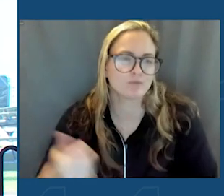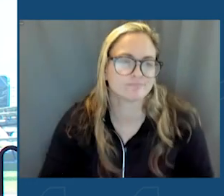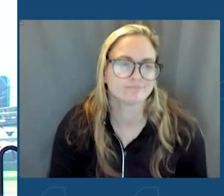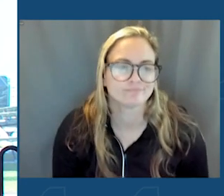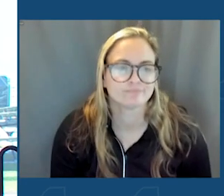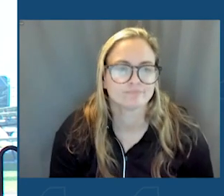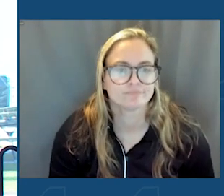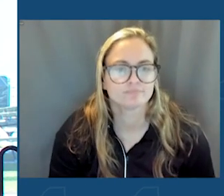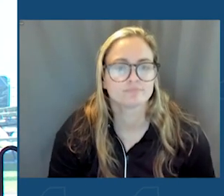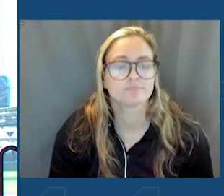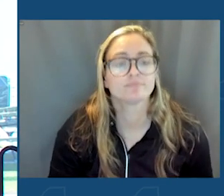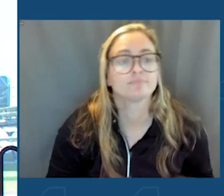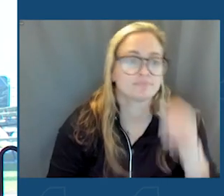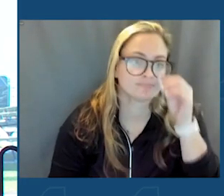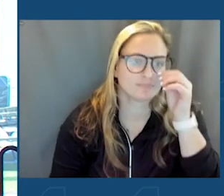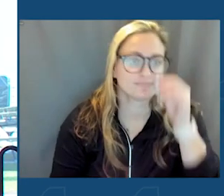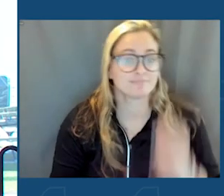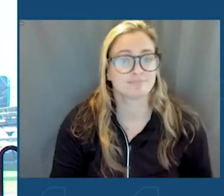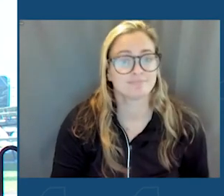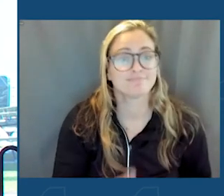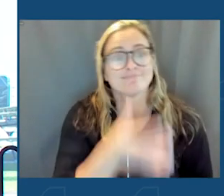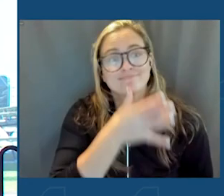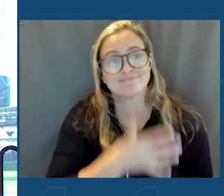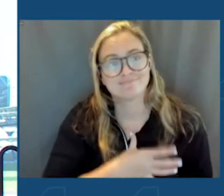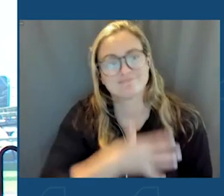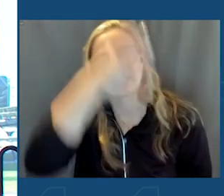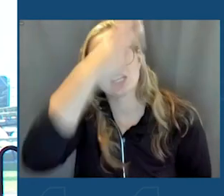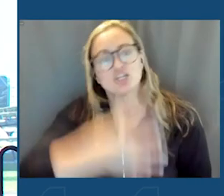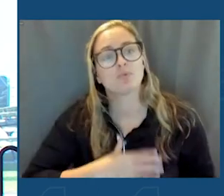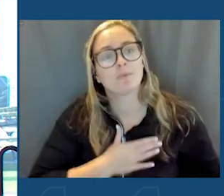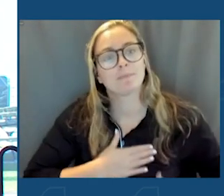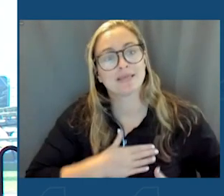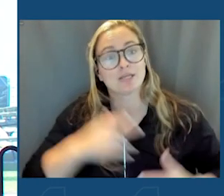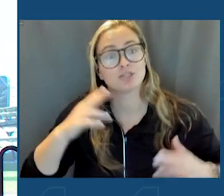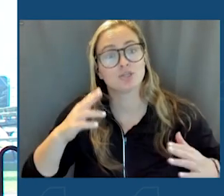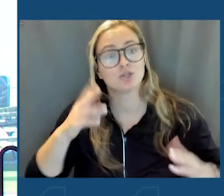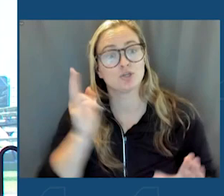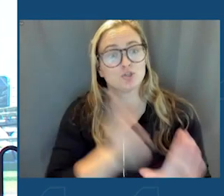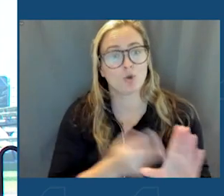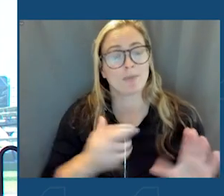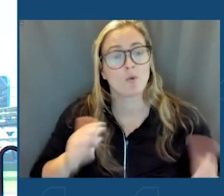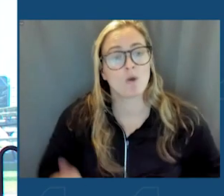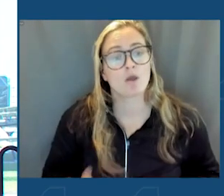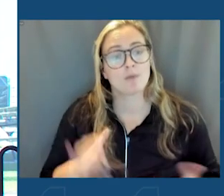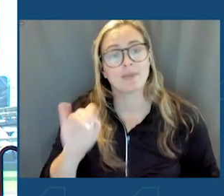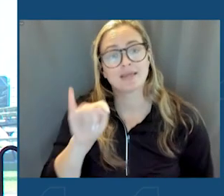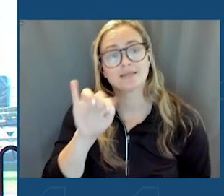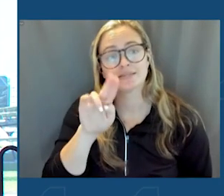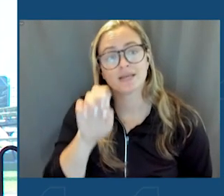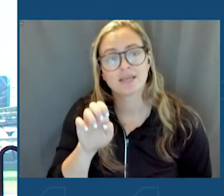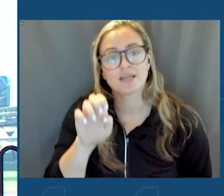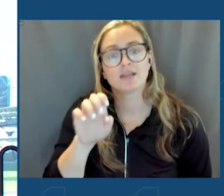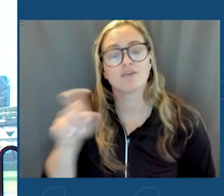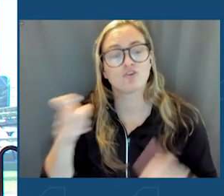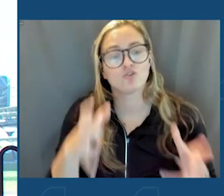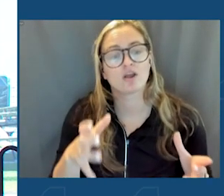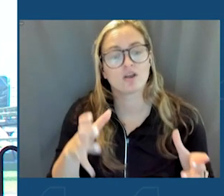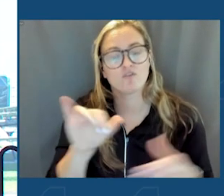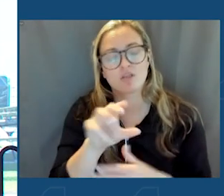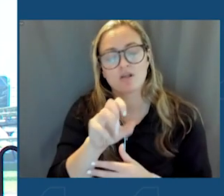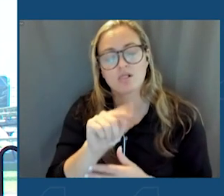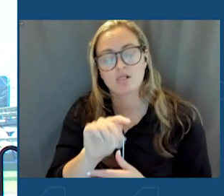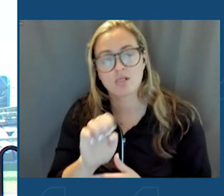Ladies and gentlemen, please join me in welcoming Executive Director of the U.S. Climate Alliance, Casey